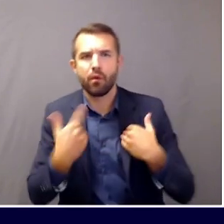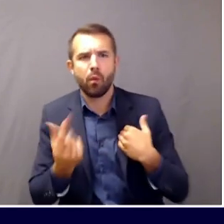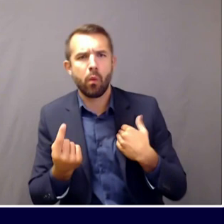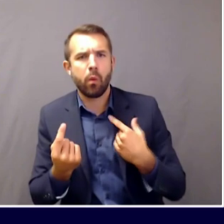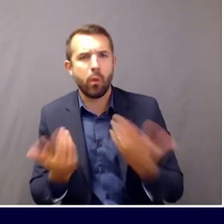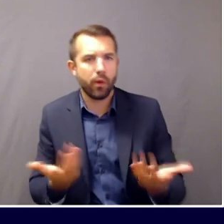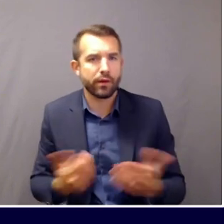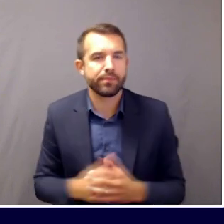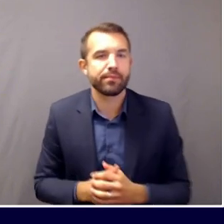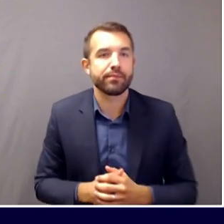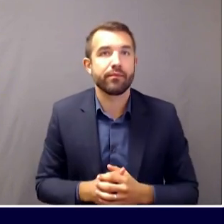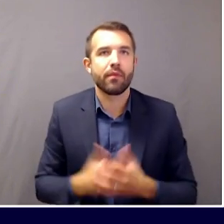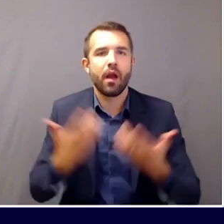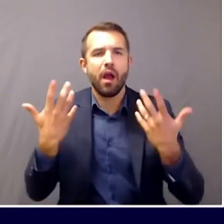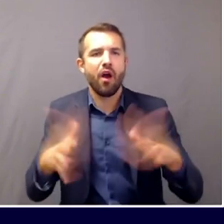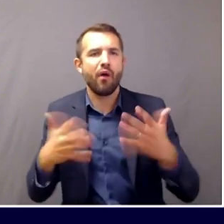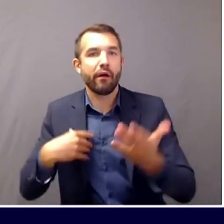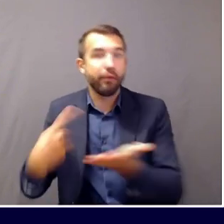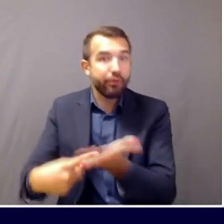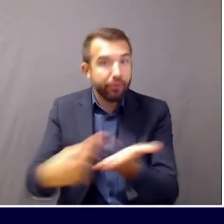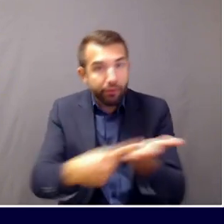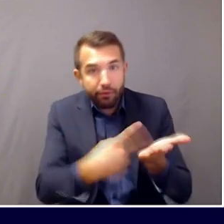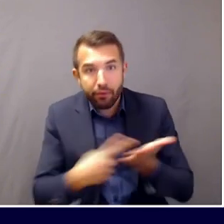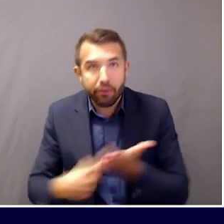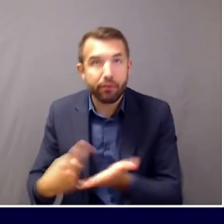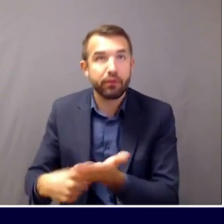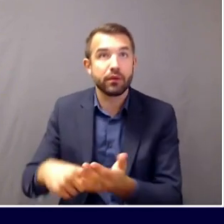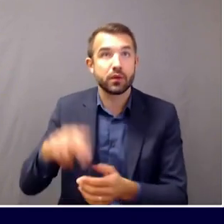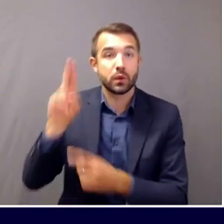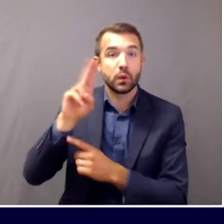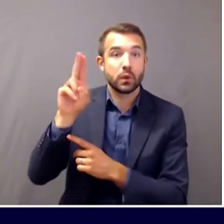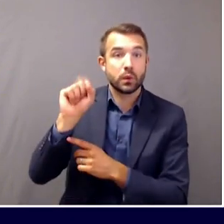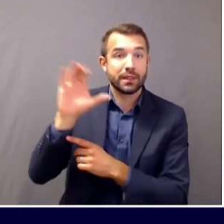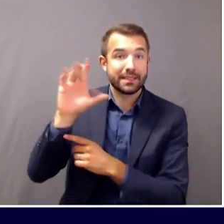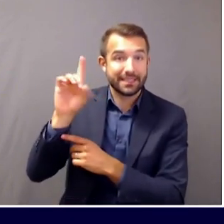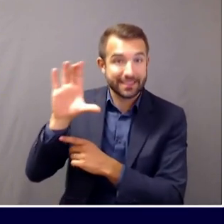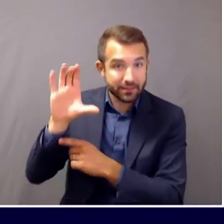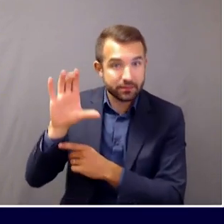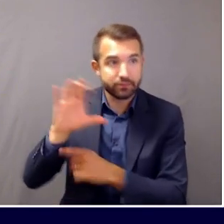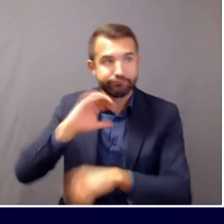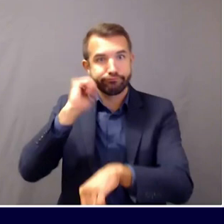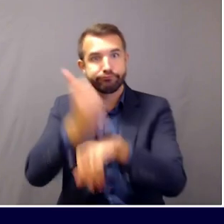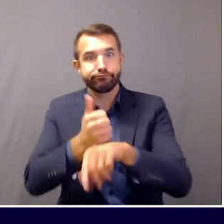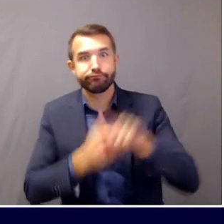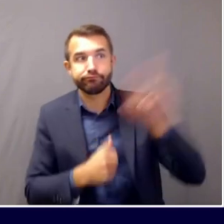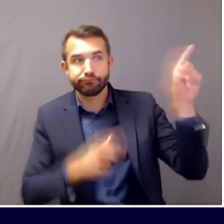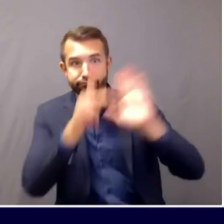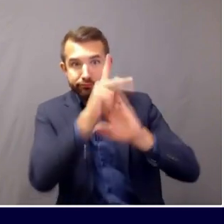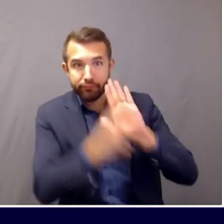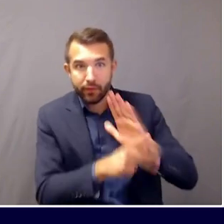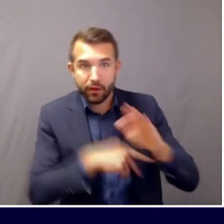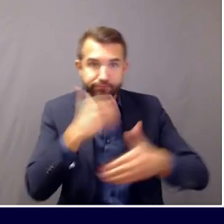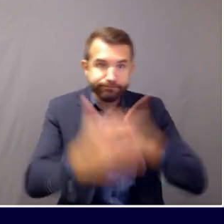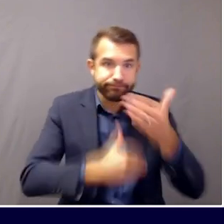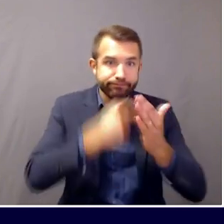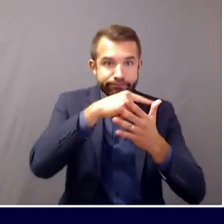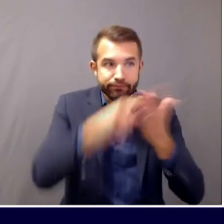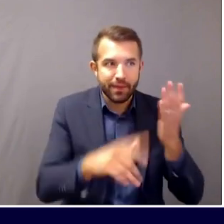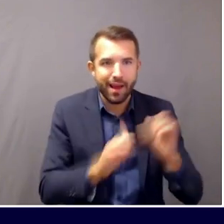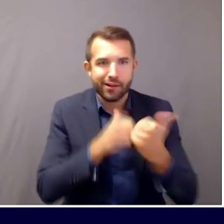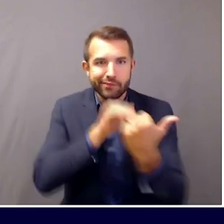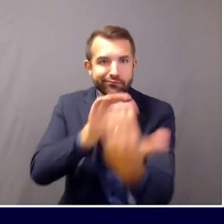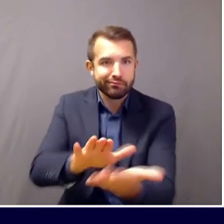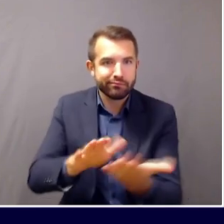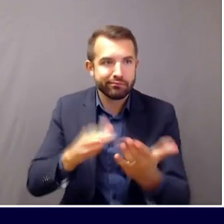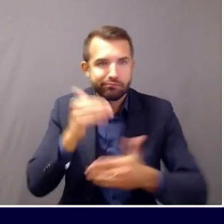developing, working with the U.S. CDC protocols for how we would go about that. But in general, the same approach we